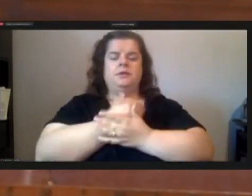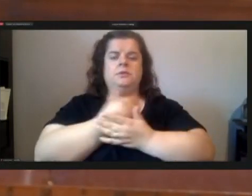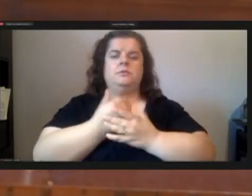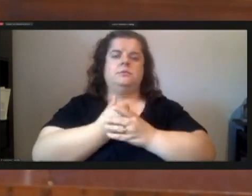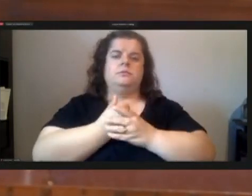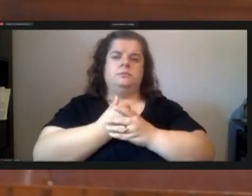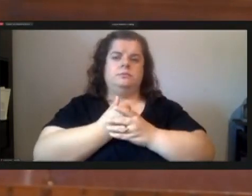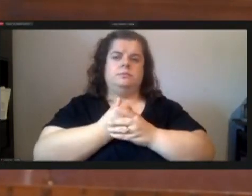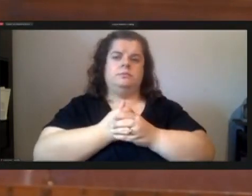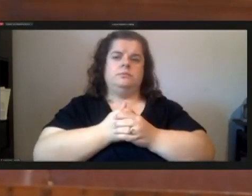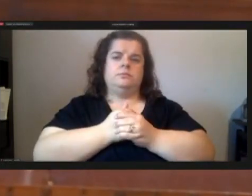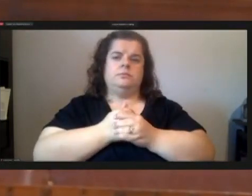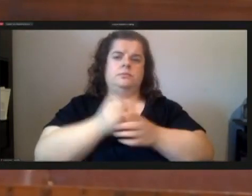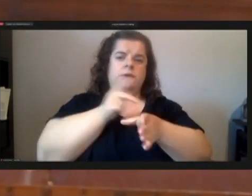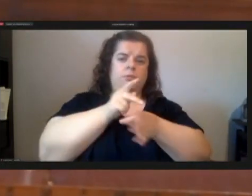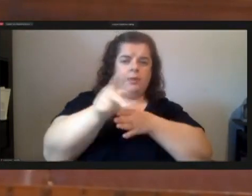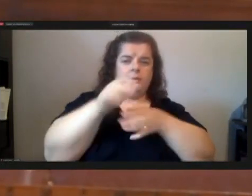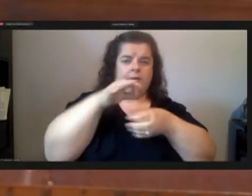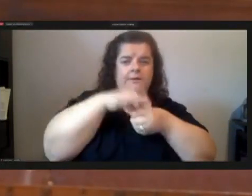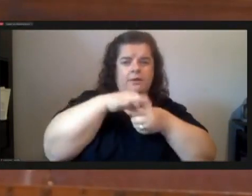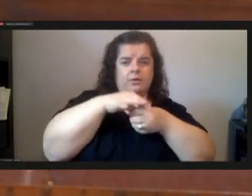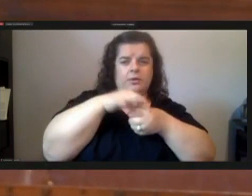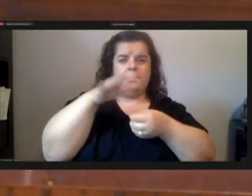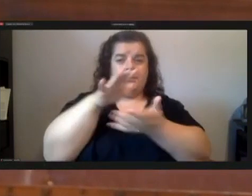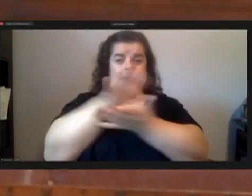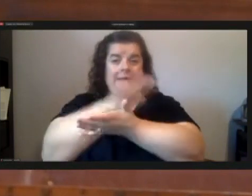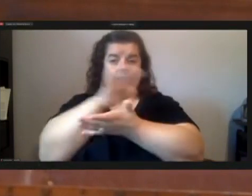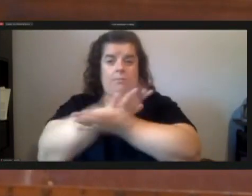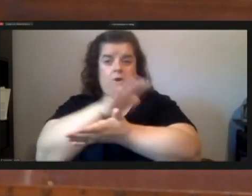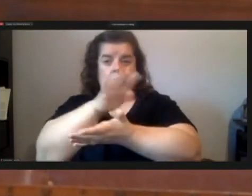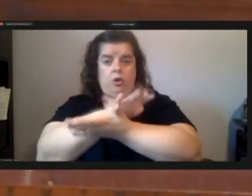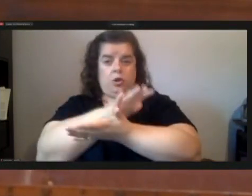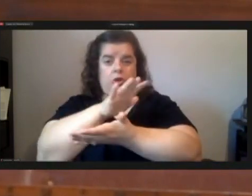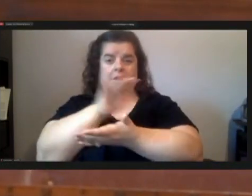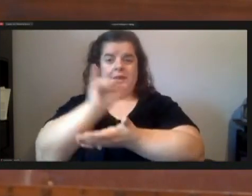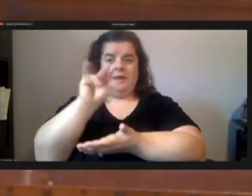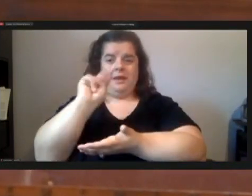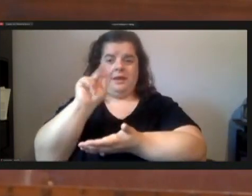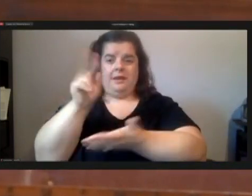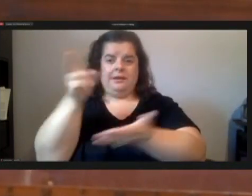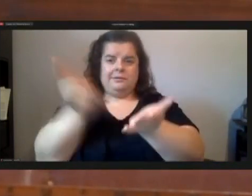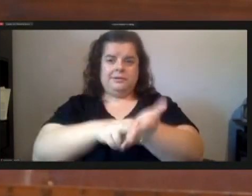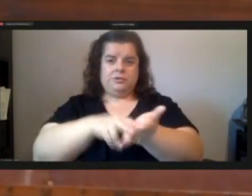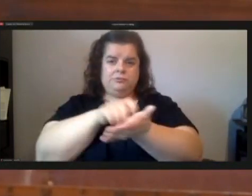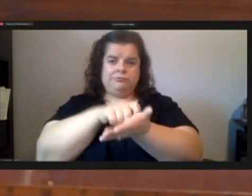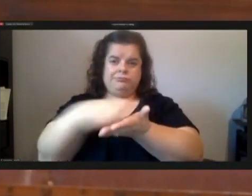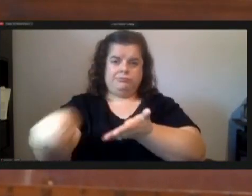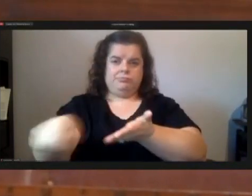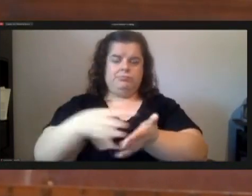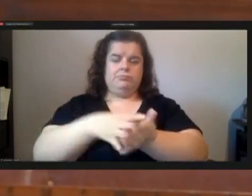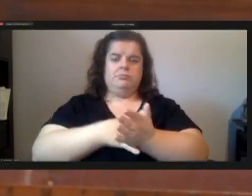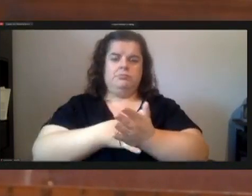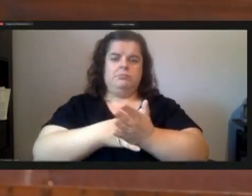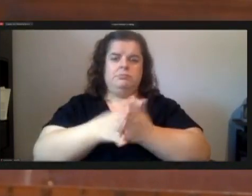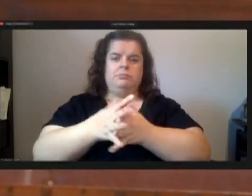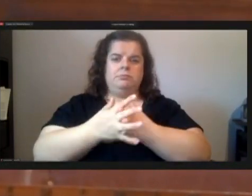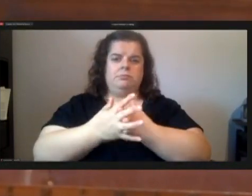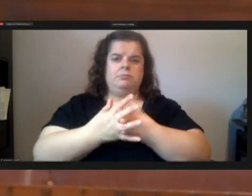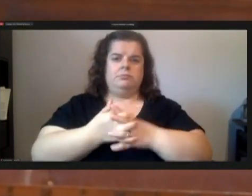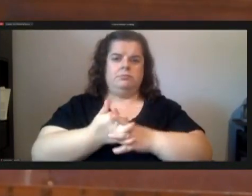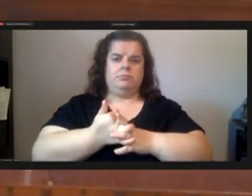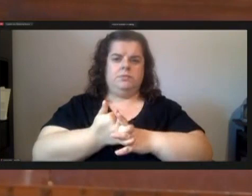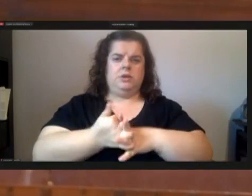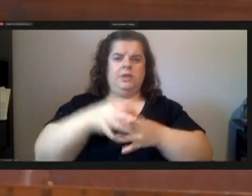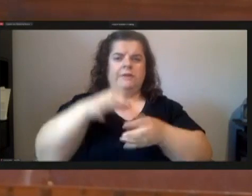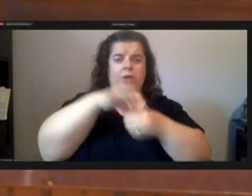the primary vote is the paper ballot ink signature we recommend and the vote in person should